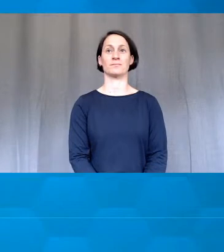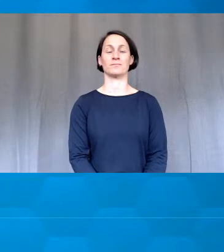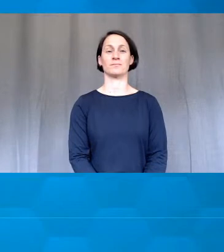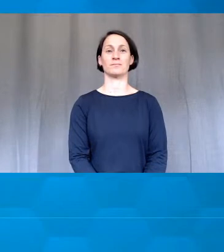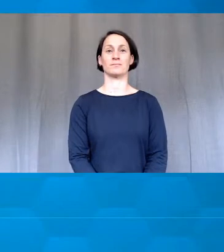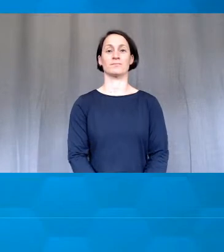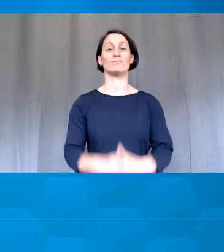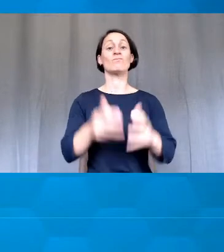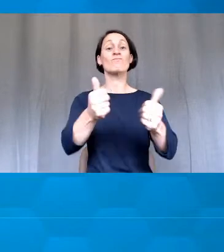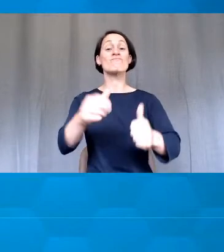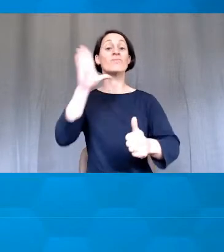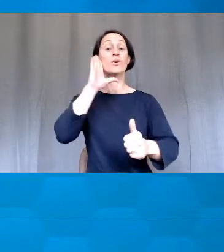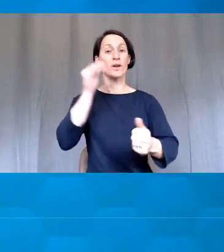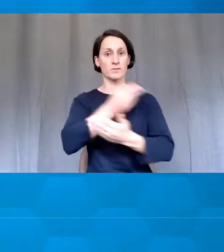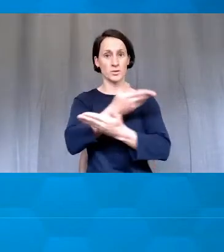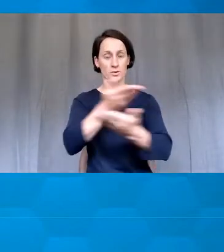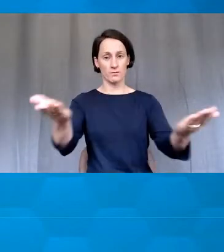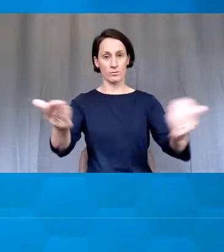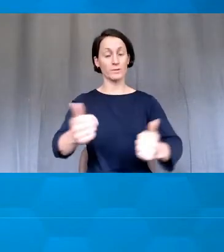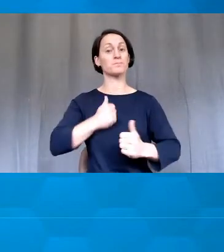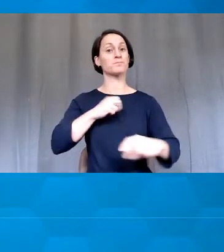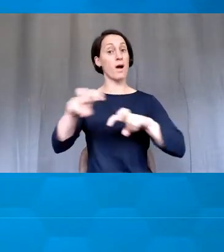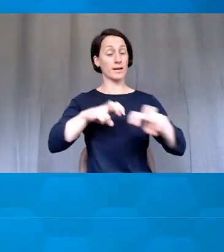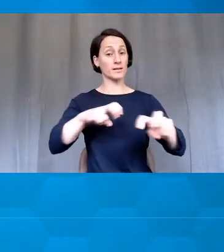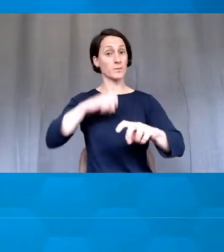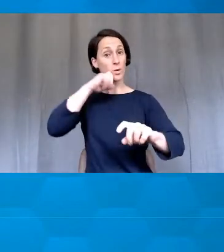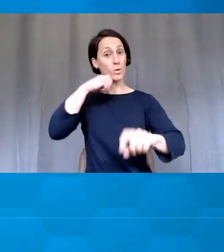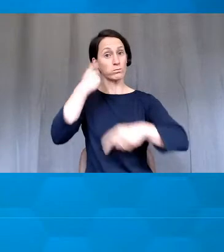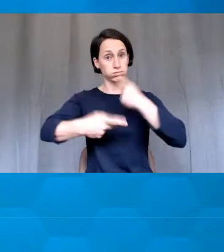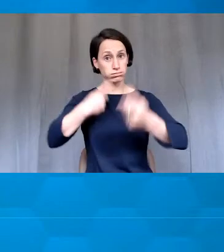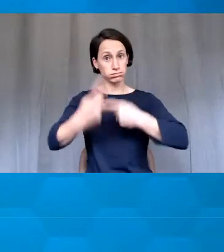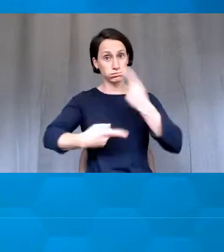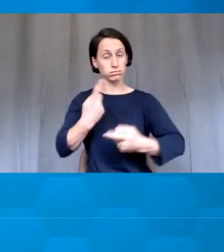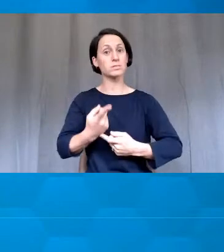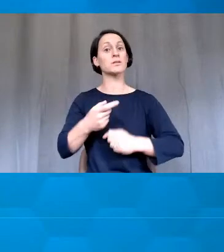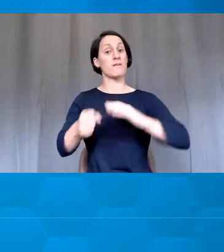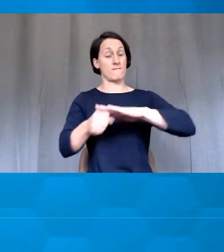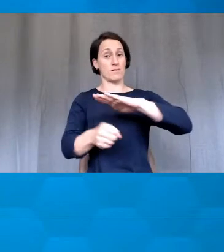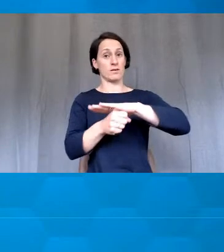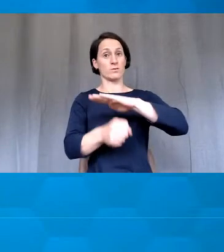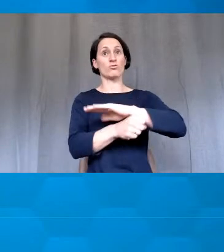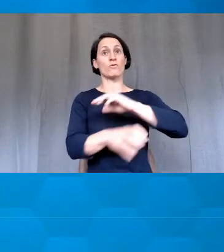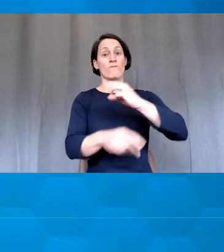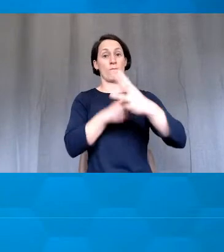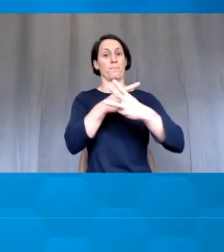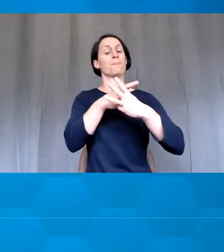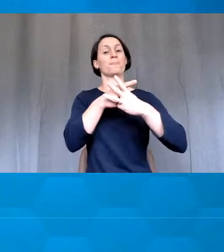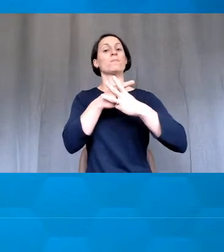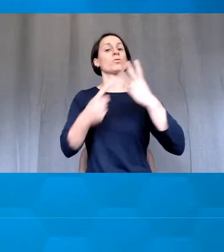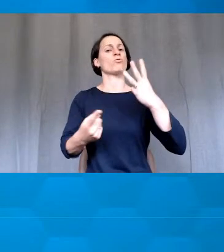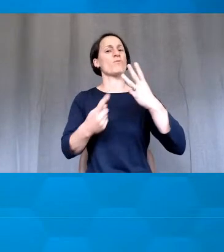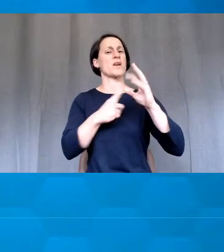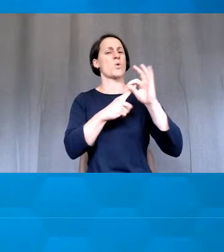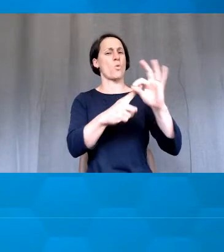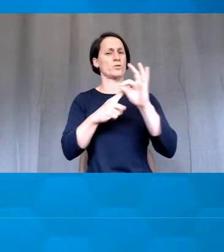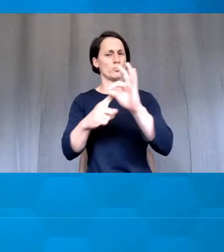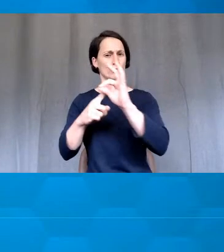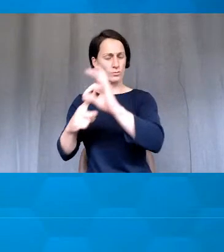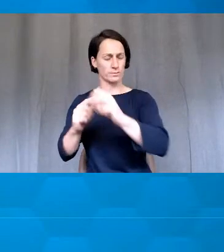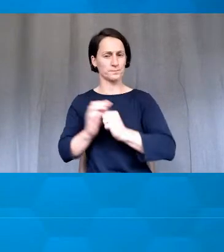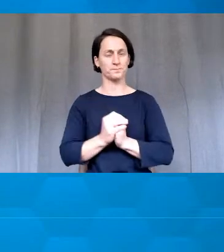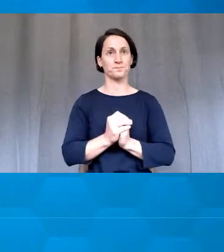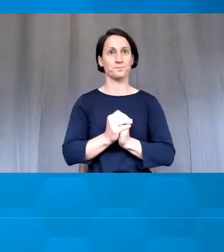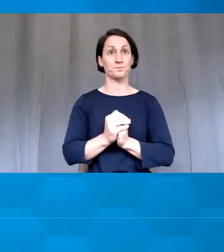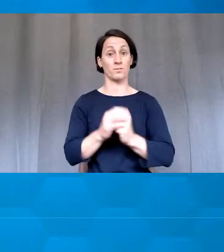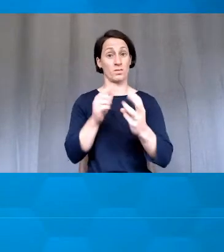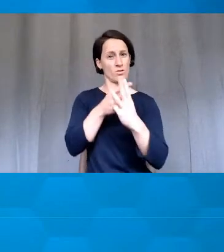Good afternoon, everyone. The activity I'm about to describe has its basis in three overarching questions. And